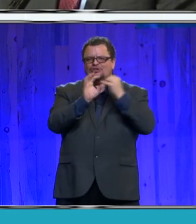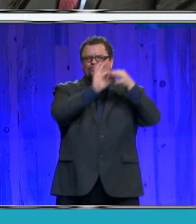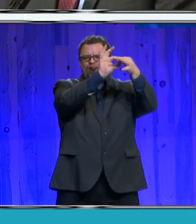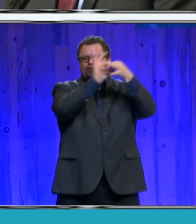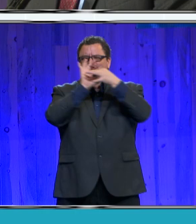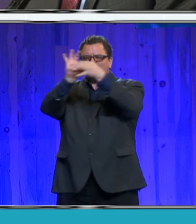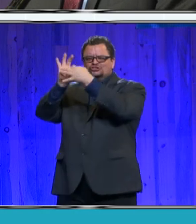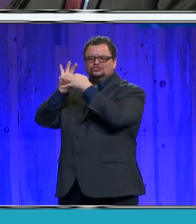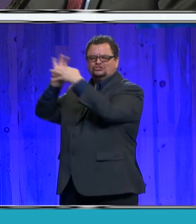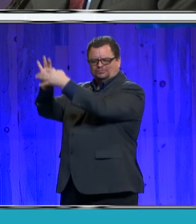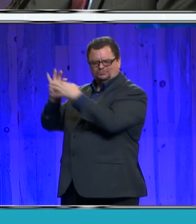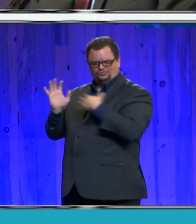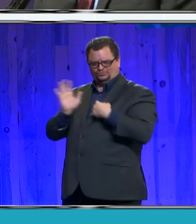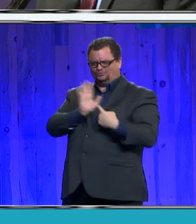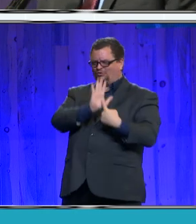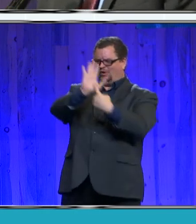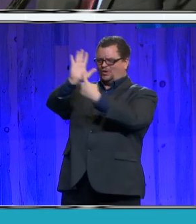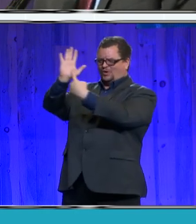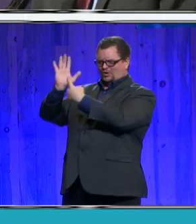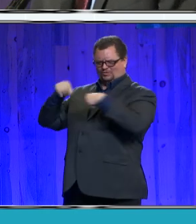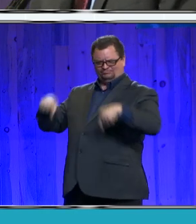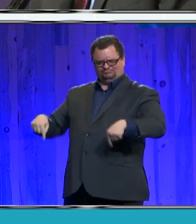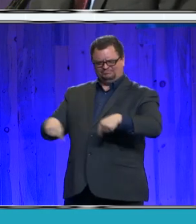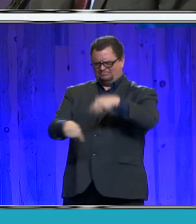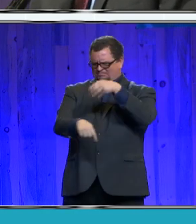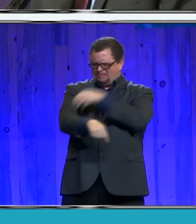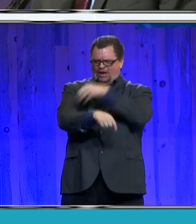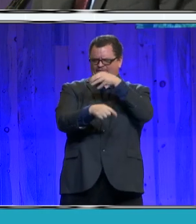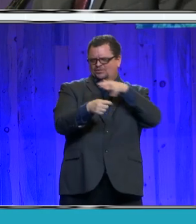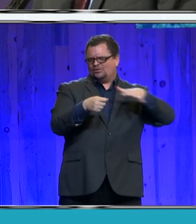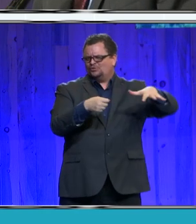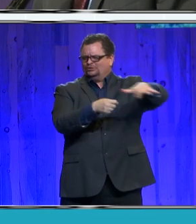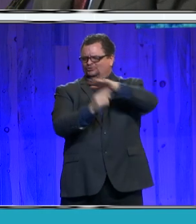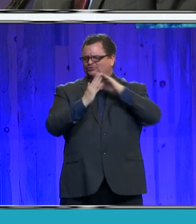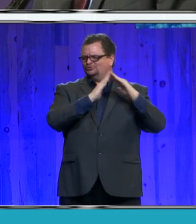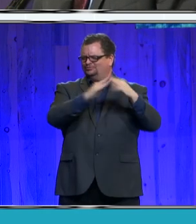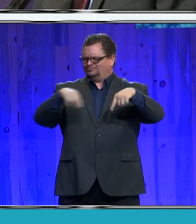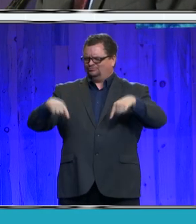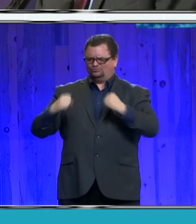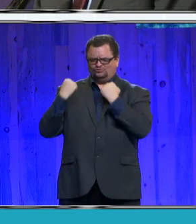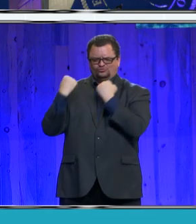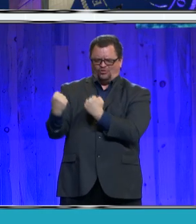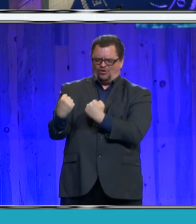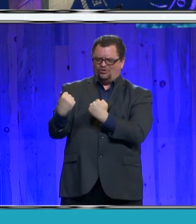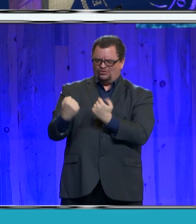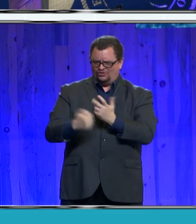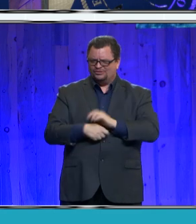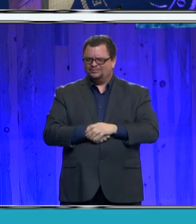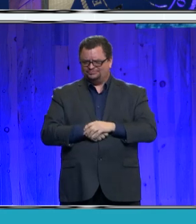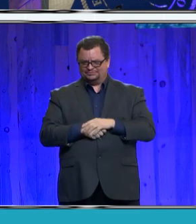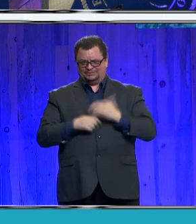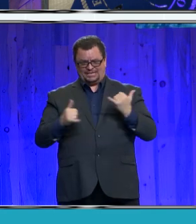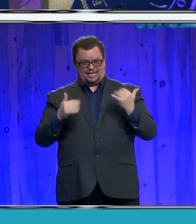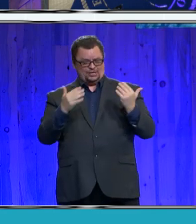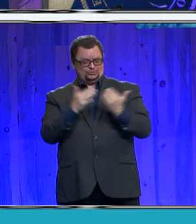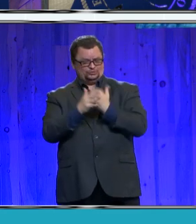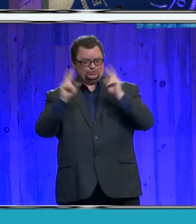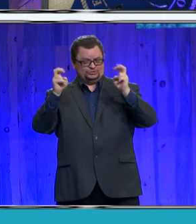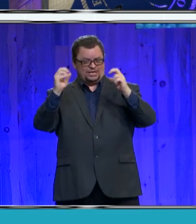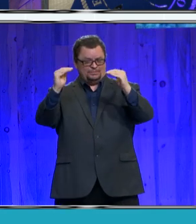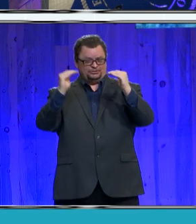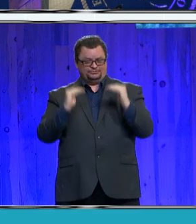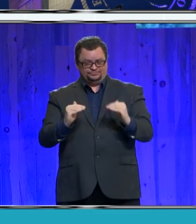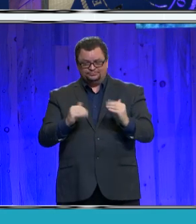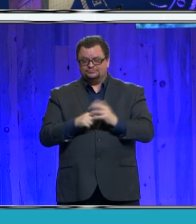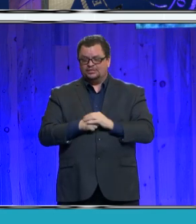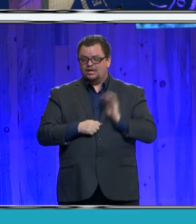and power of our region. On a new topic and thinking more strategically, under the leadership of our facilities director,